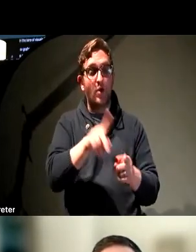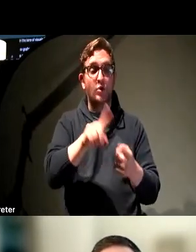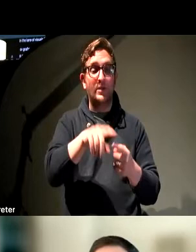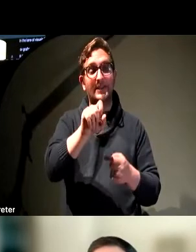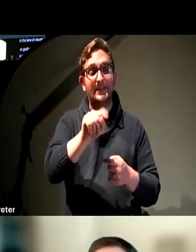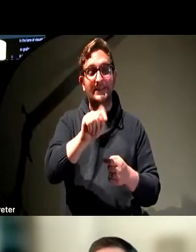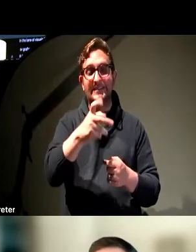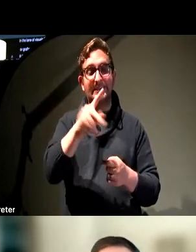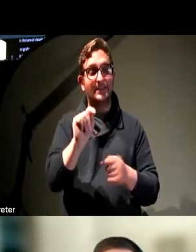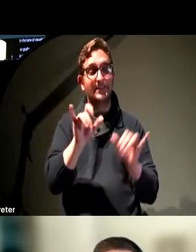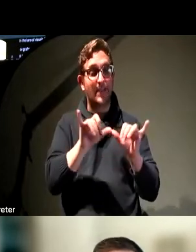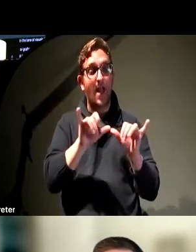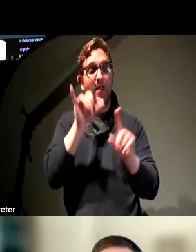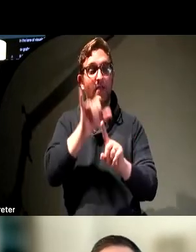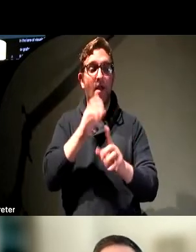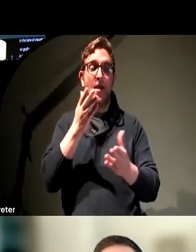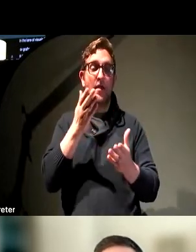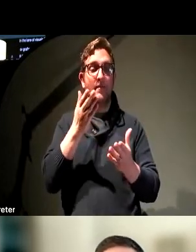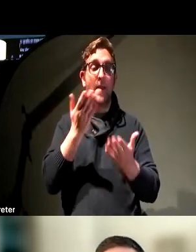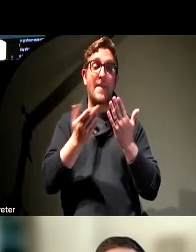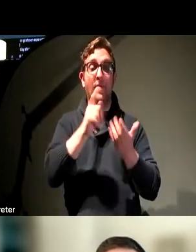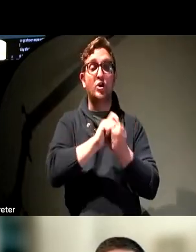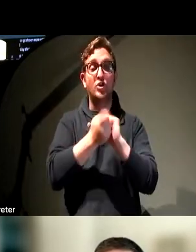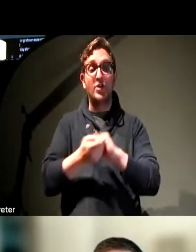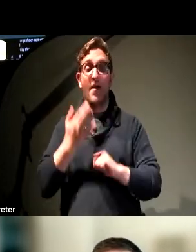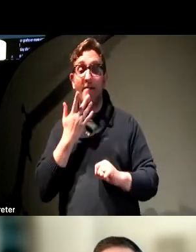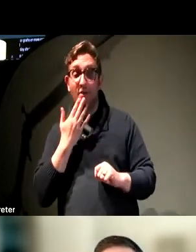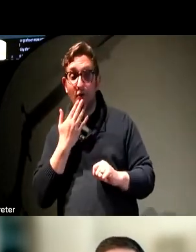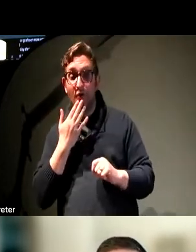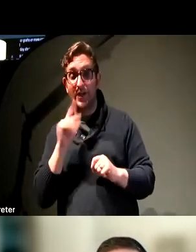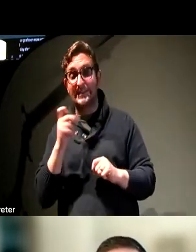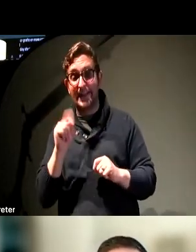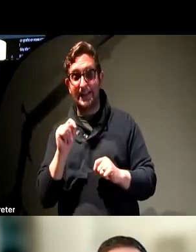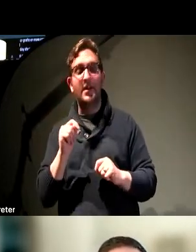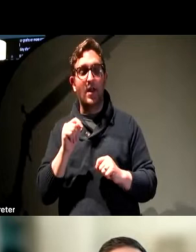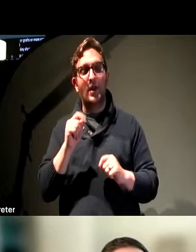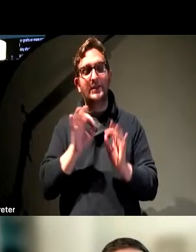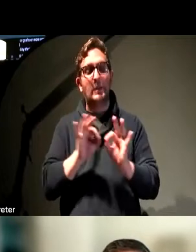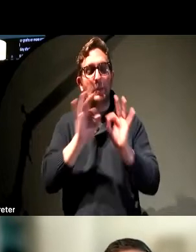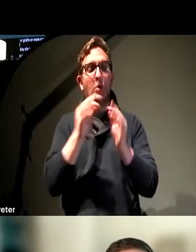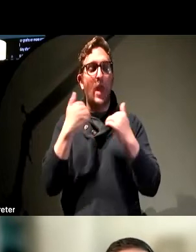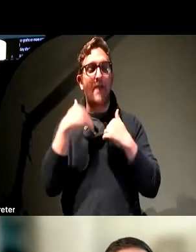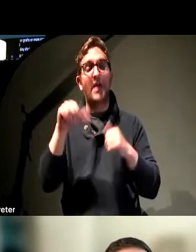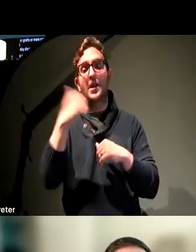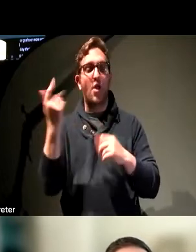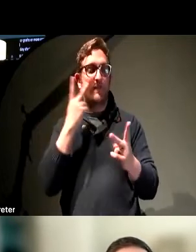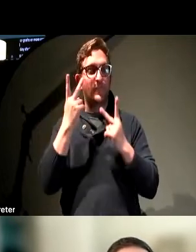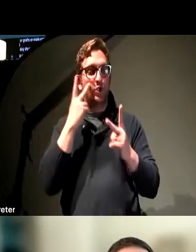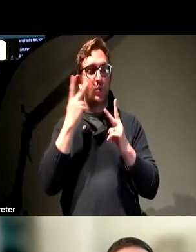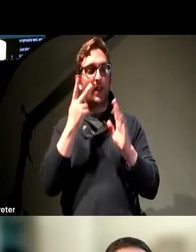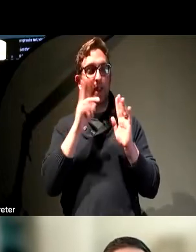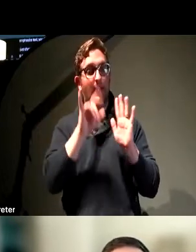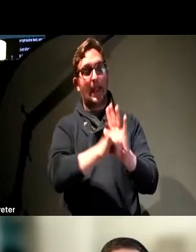just by changing it to red or whatever color. You want to be sure that there's another visual indicator. The other note that I want to make